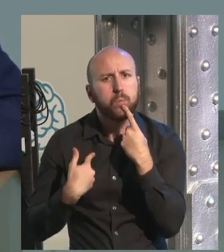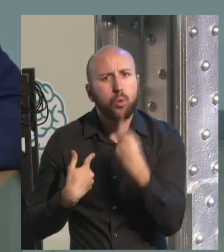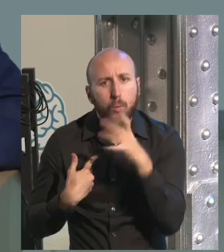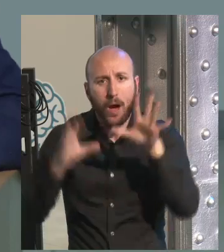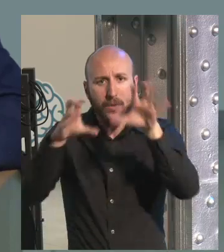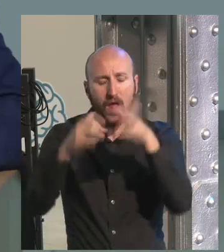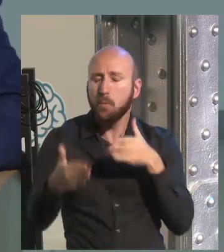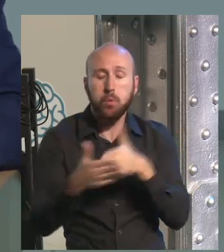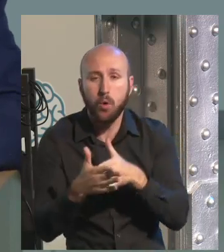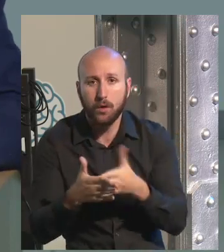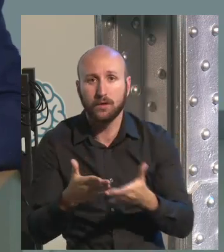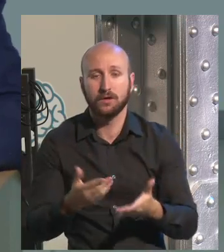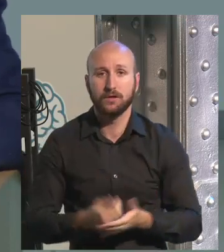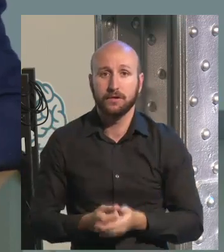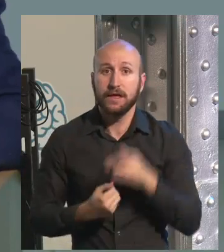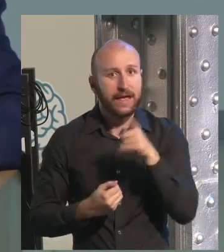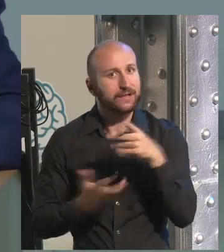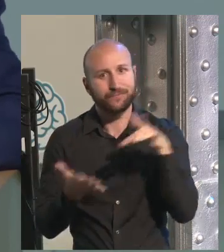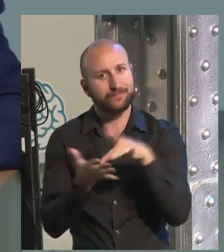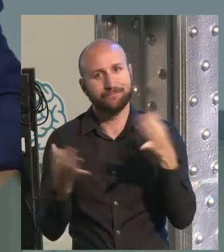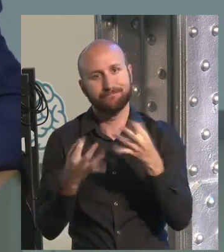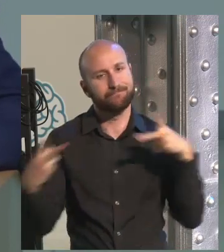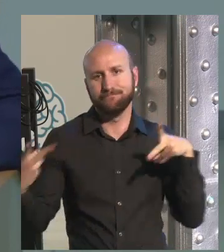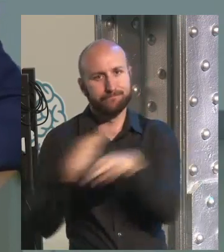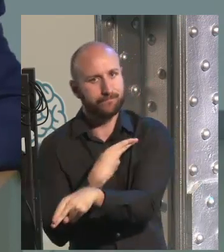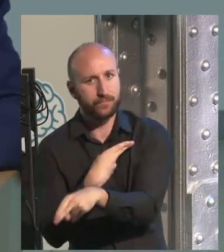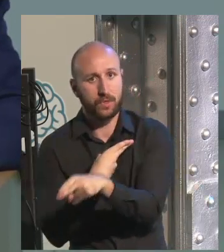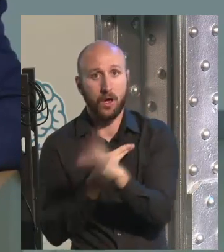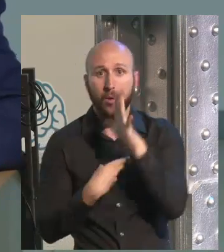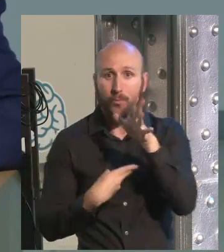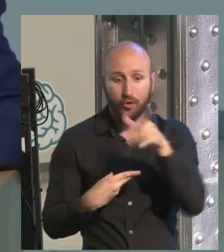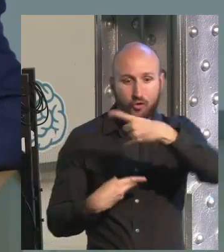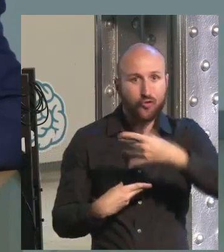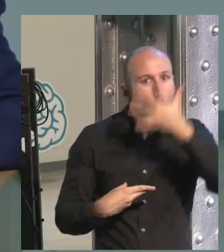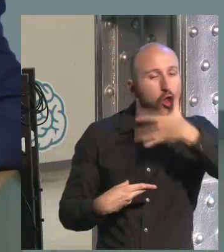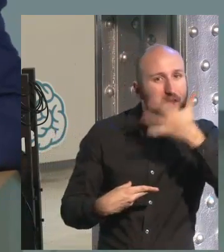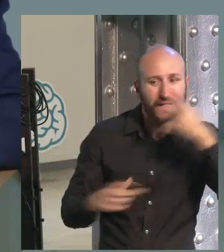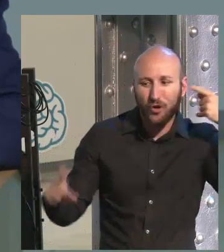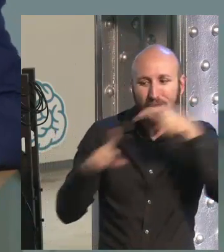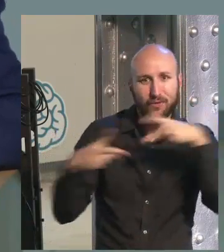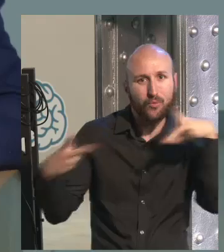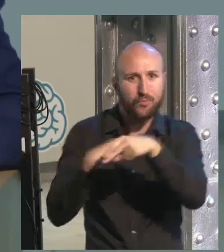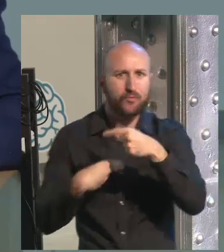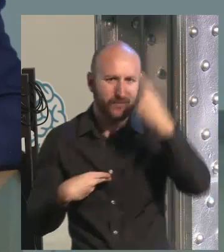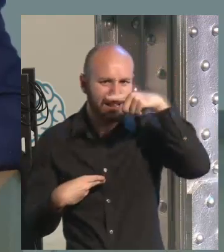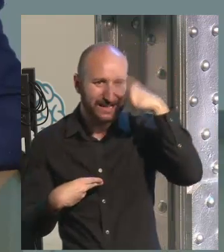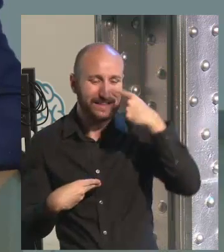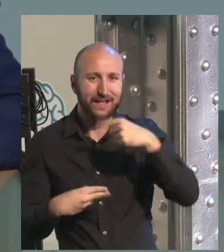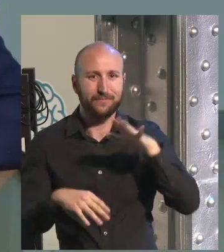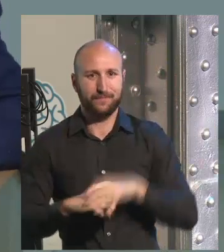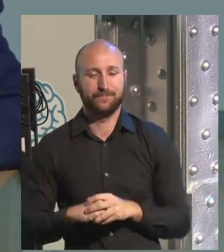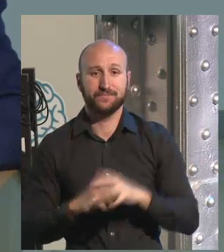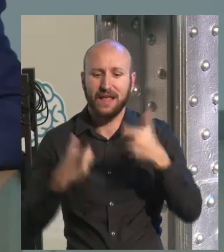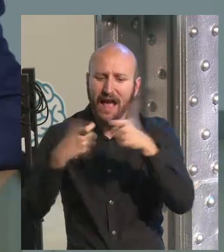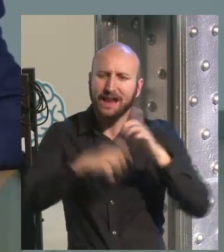aspects of your brain maturity, et cetera, it will damage the brain of the child. And